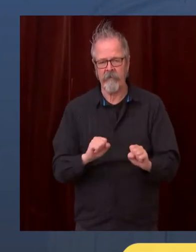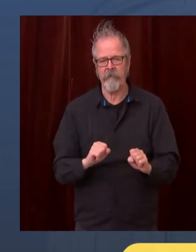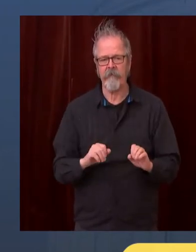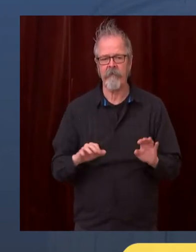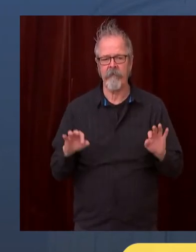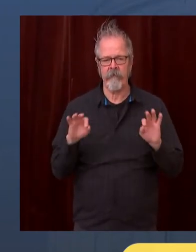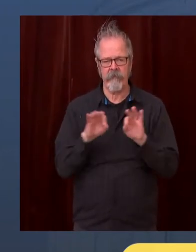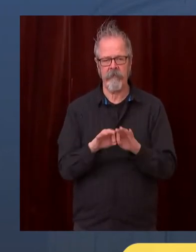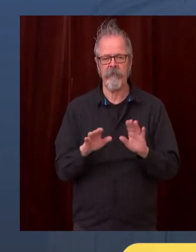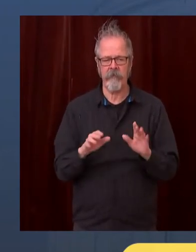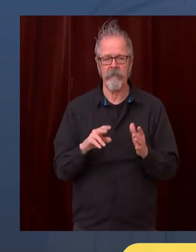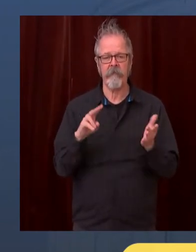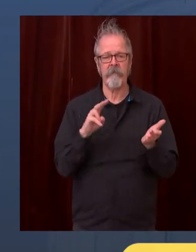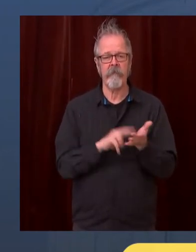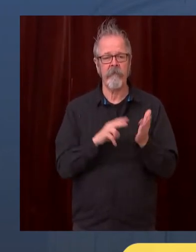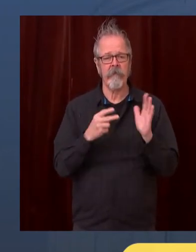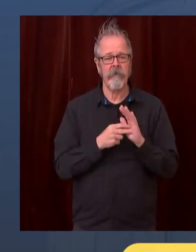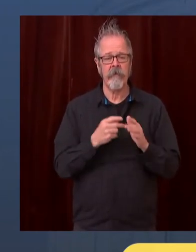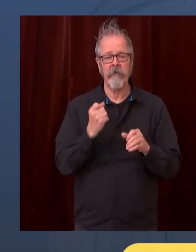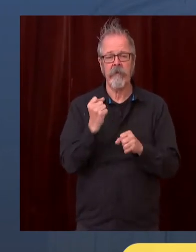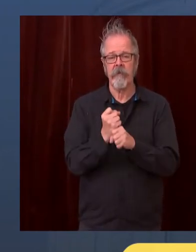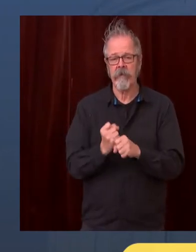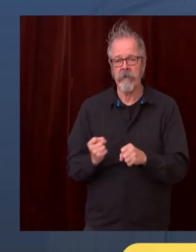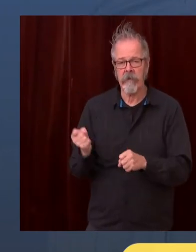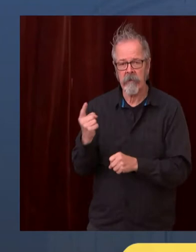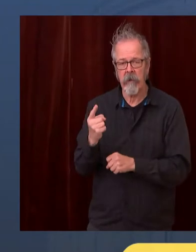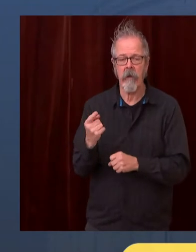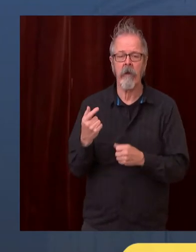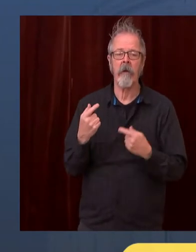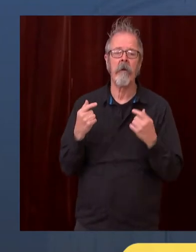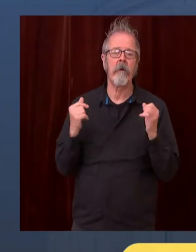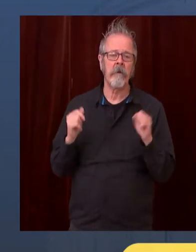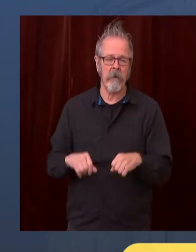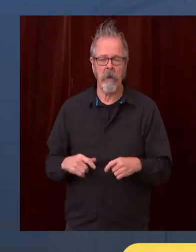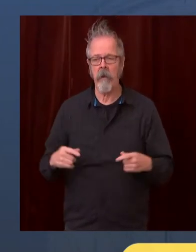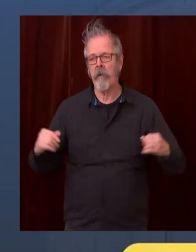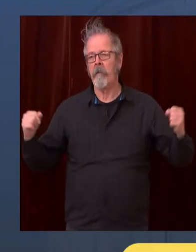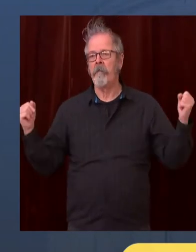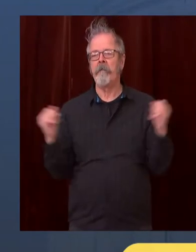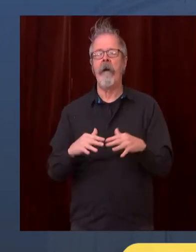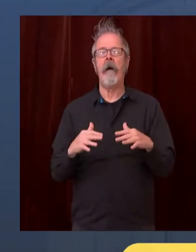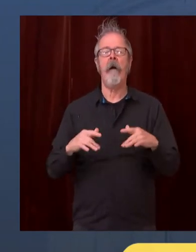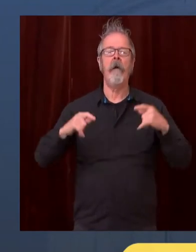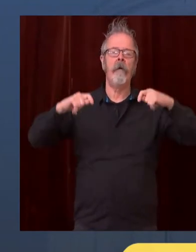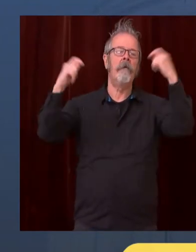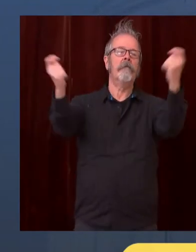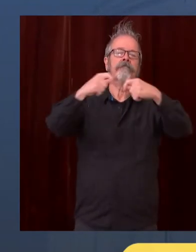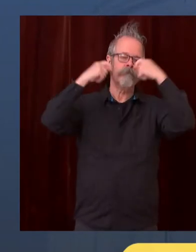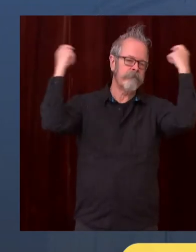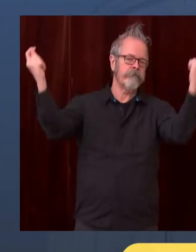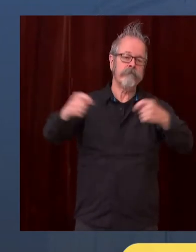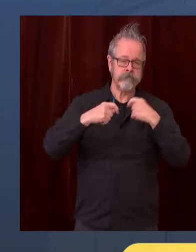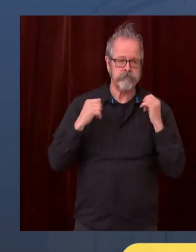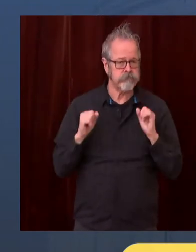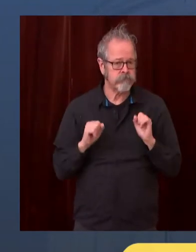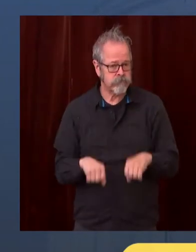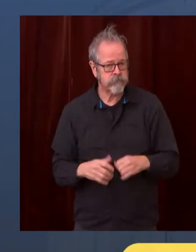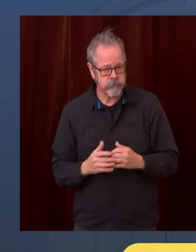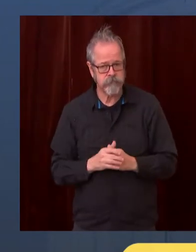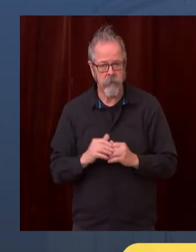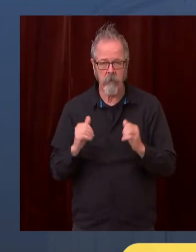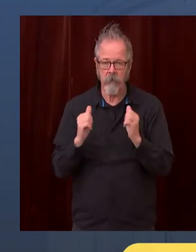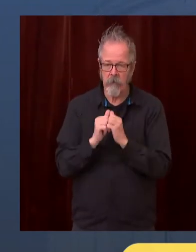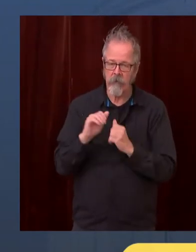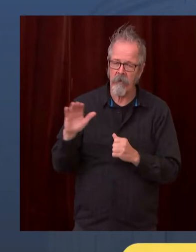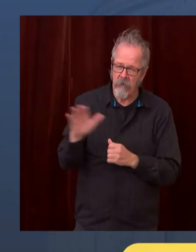not have empty chairs at the table next Thanksgiving. So whatever you're doing this Thanksgiving, I hope you will give thought to this. We